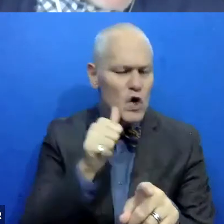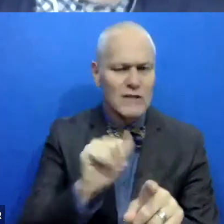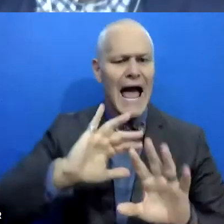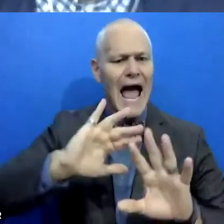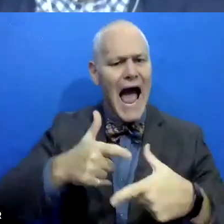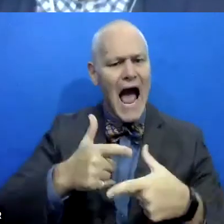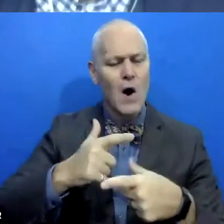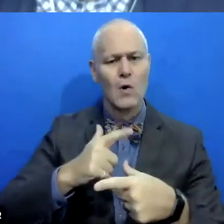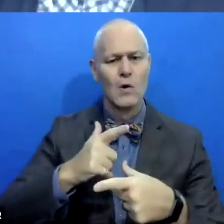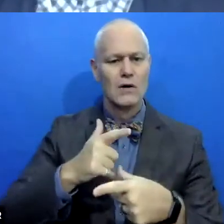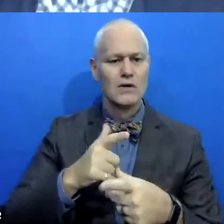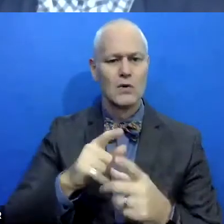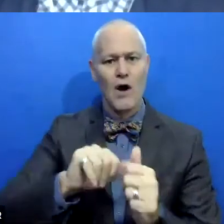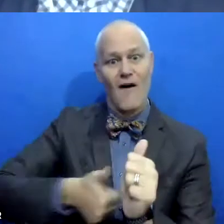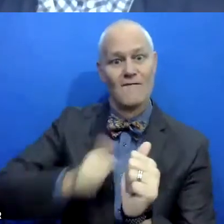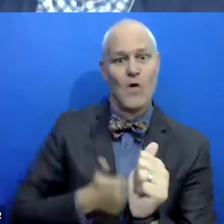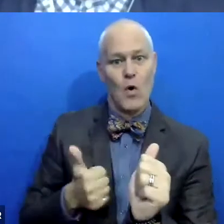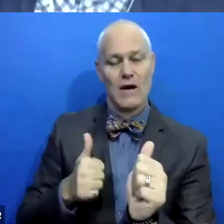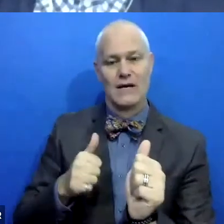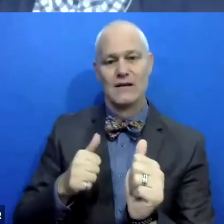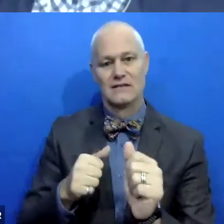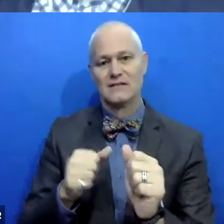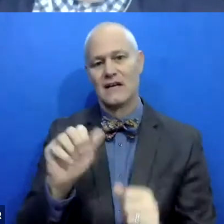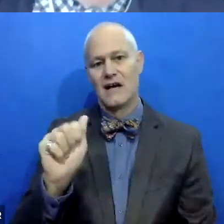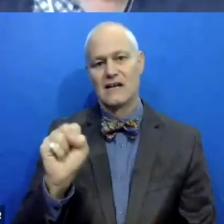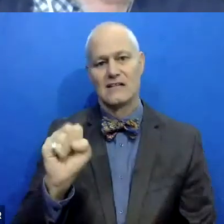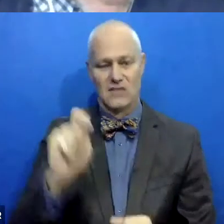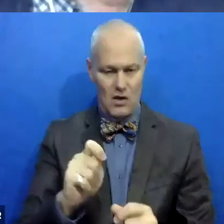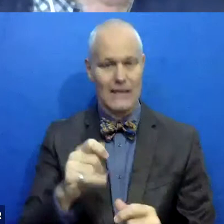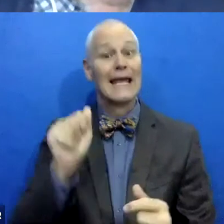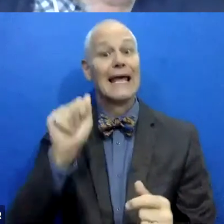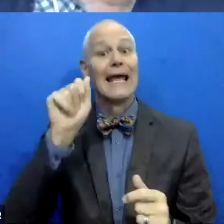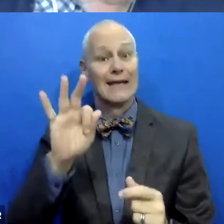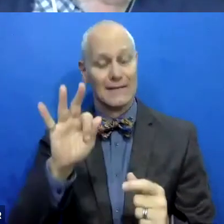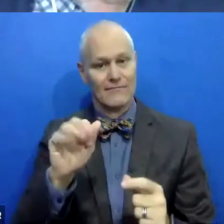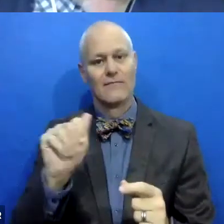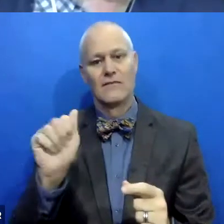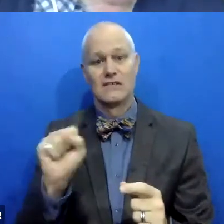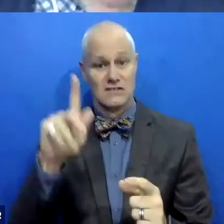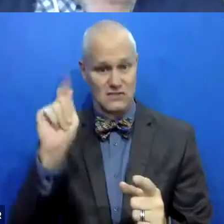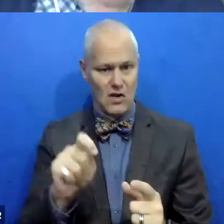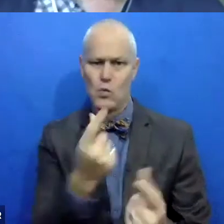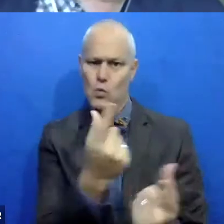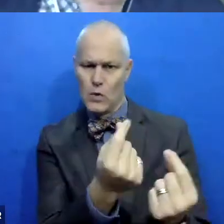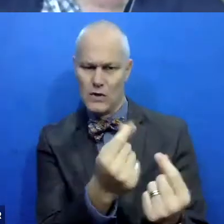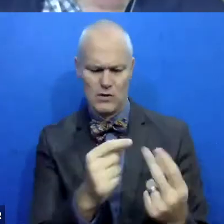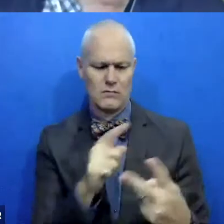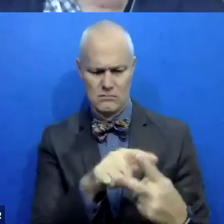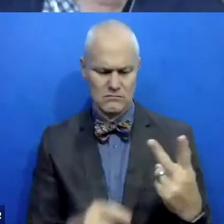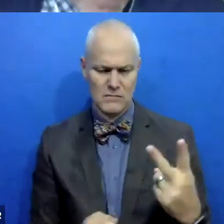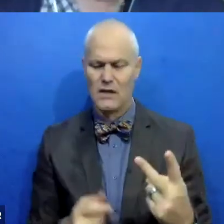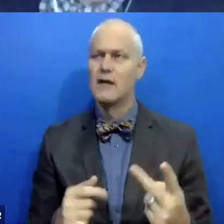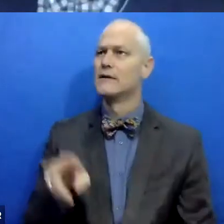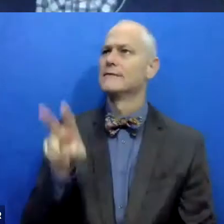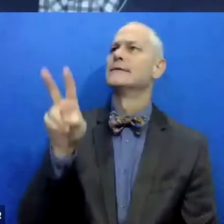avoid being assaulted and what to do if they got assaulted. And for the first time ever, I had a